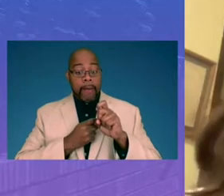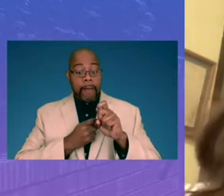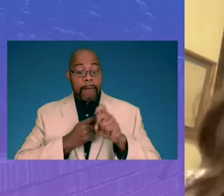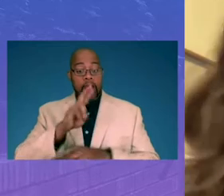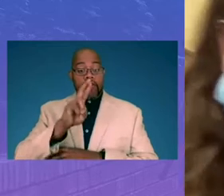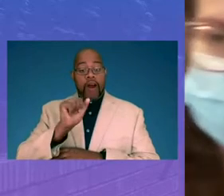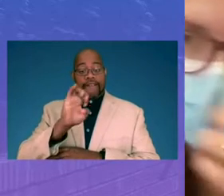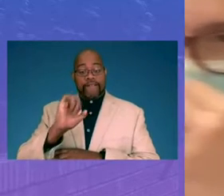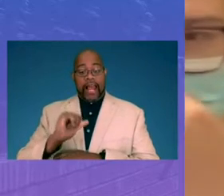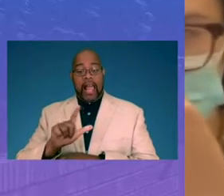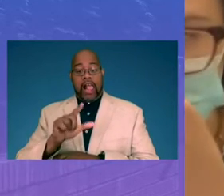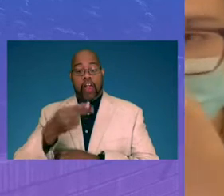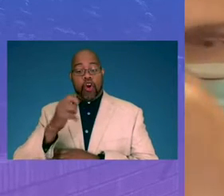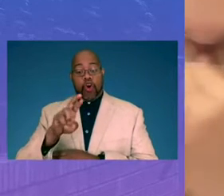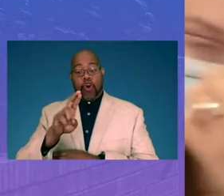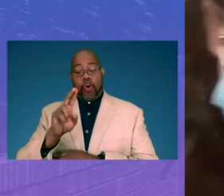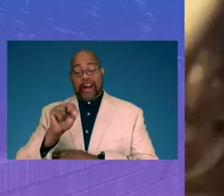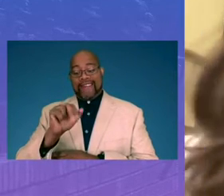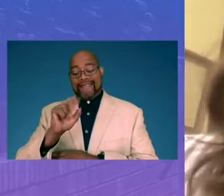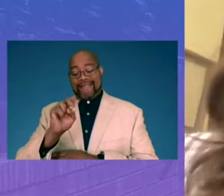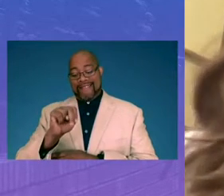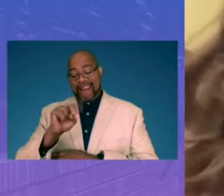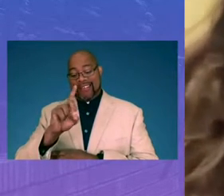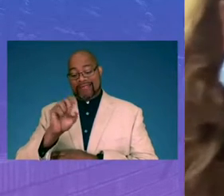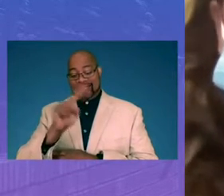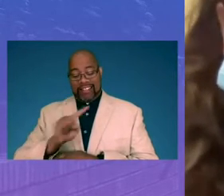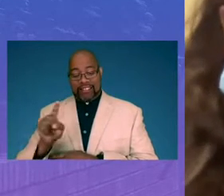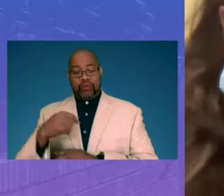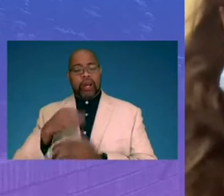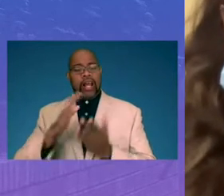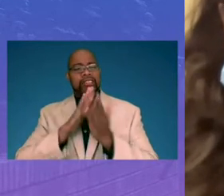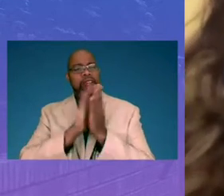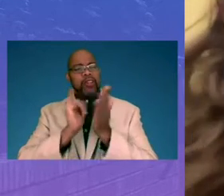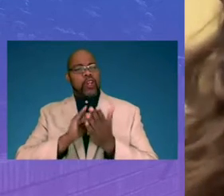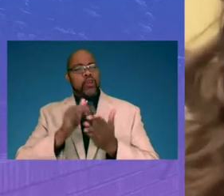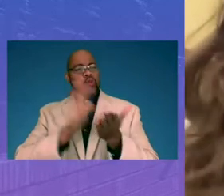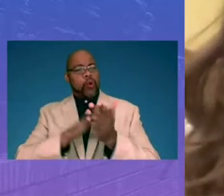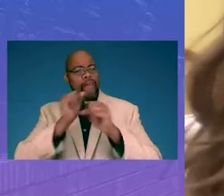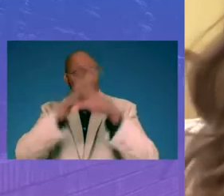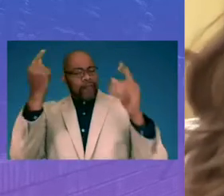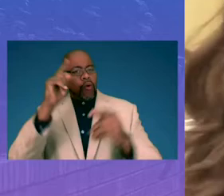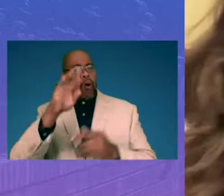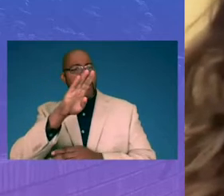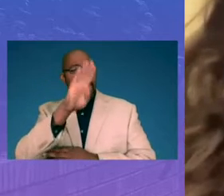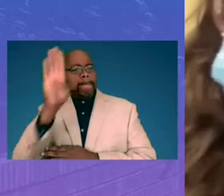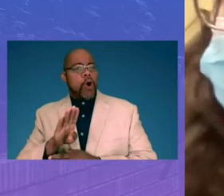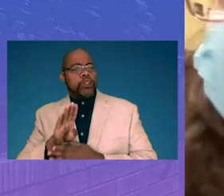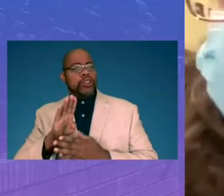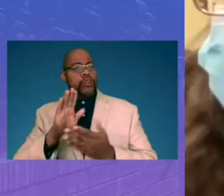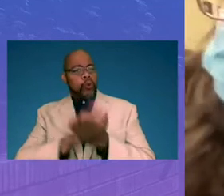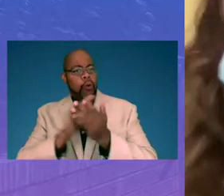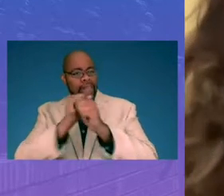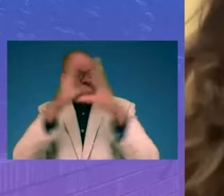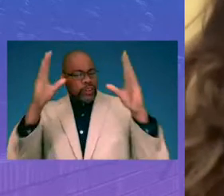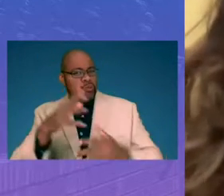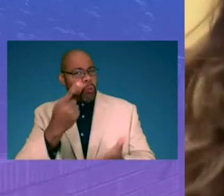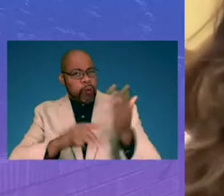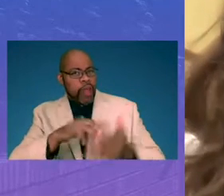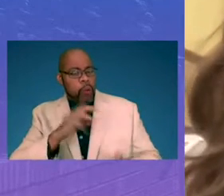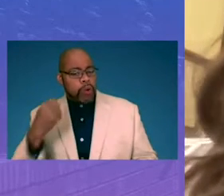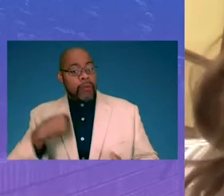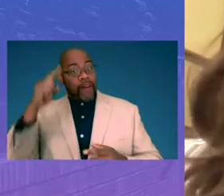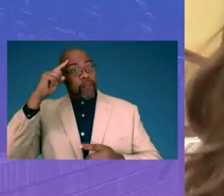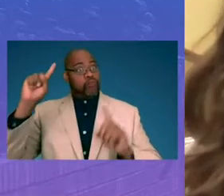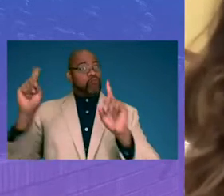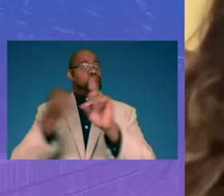When we were asked about what our school's vision for the Boston Community Hub school strategy was, my first thought is that it's actually